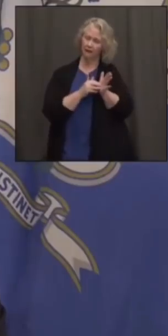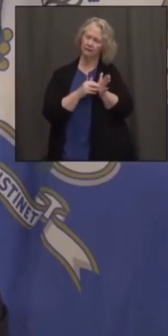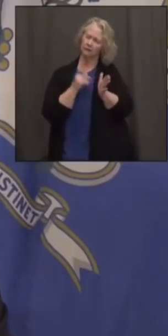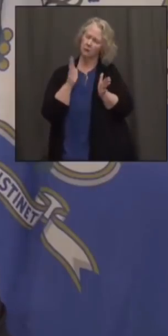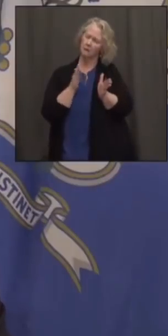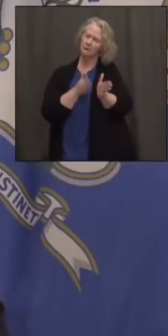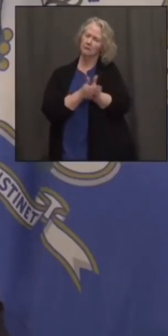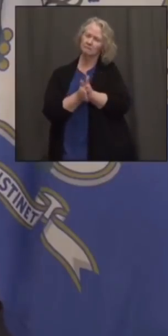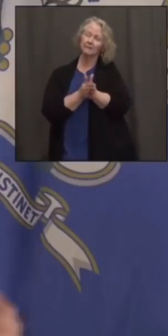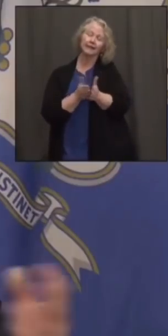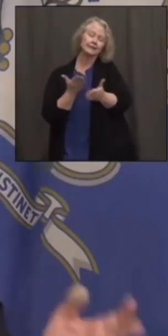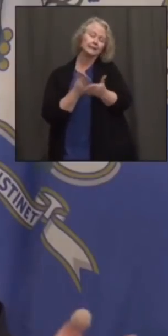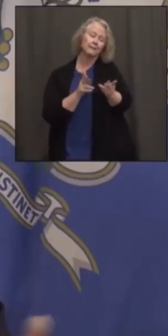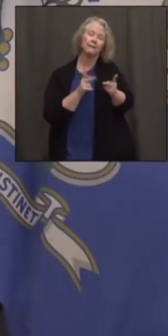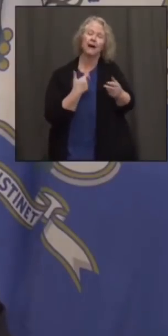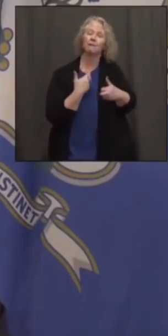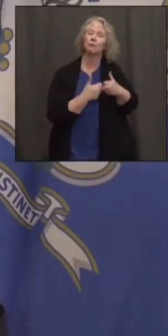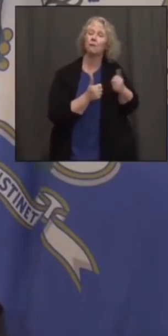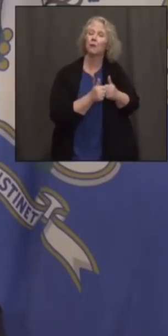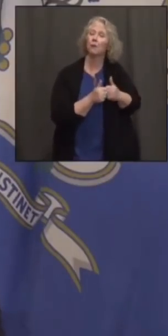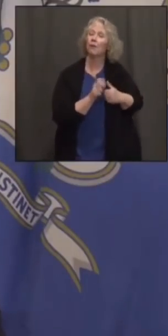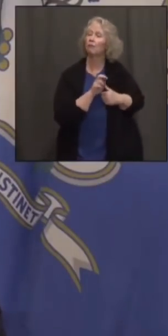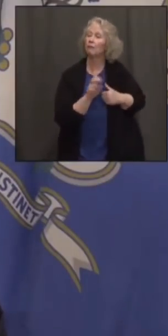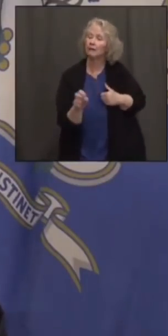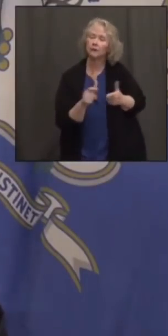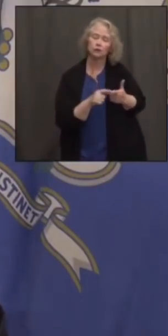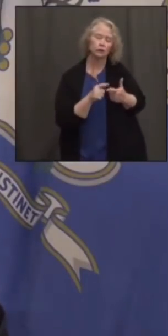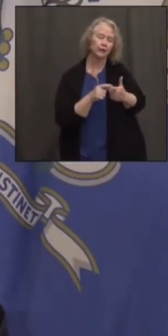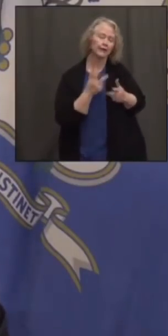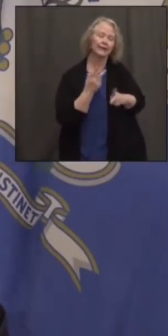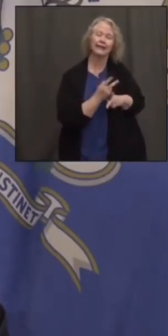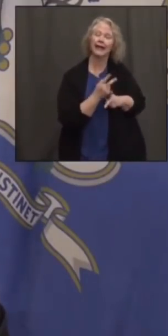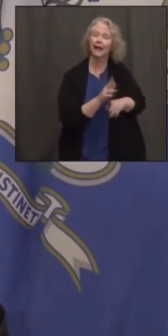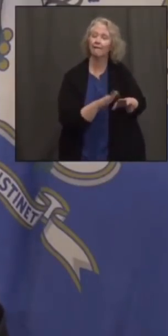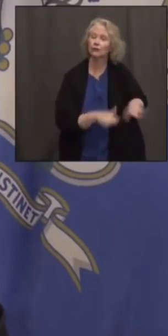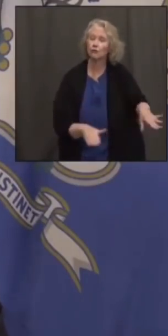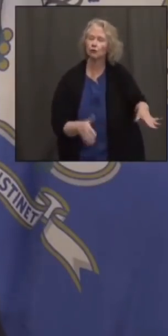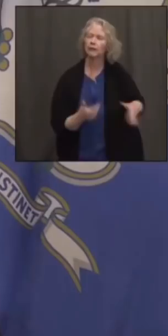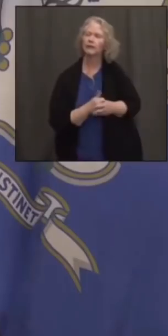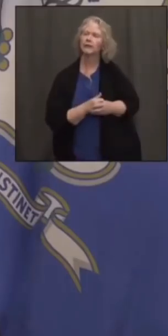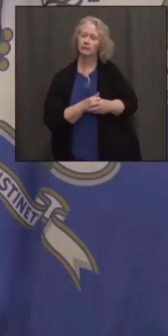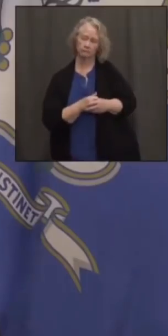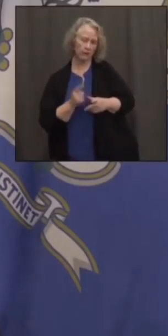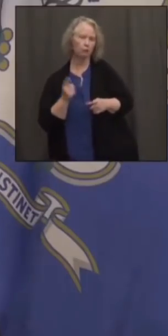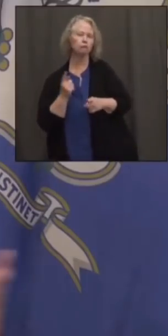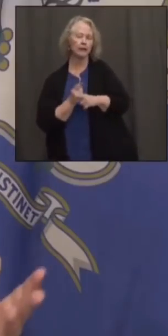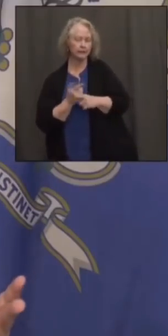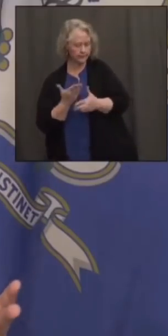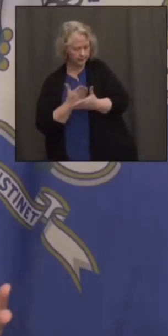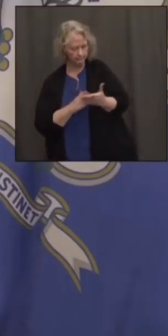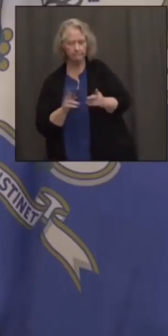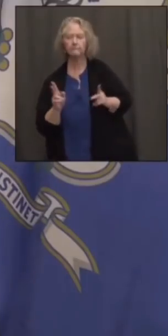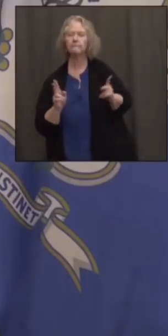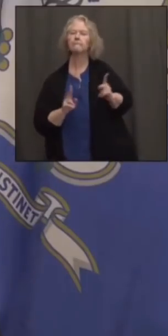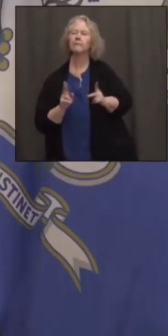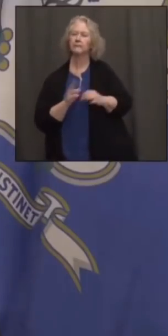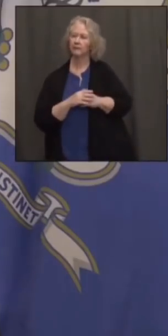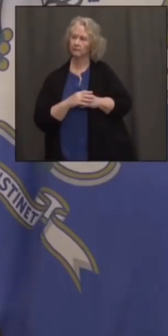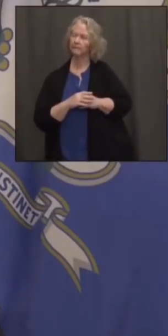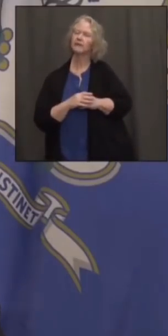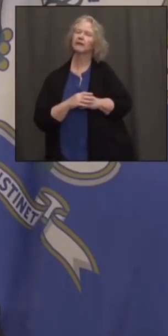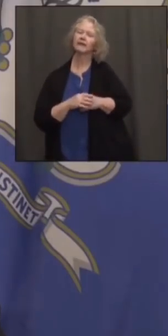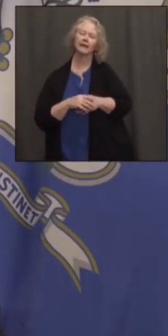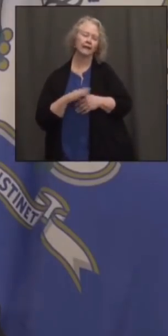they have some transportation needs. Maybe they have some child care needs. But you're right. There are some people that were, their